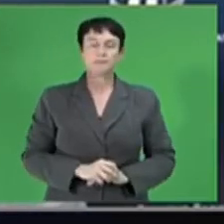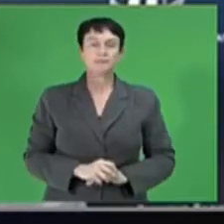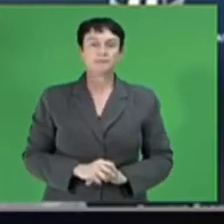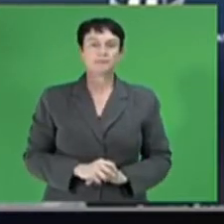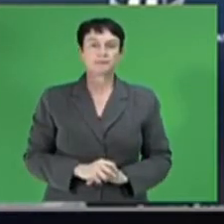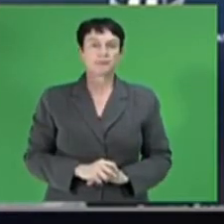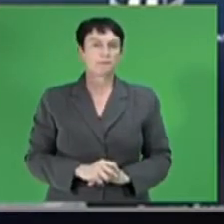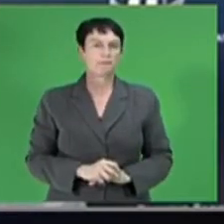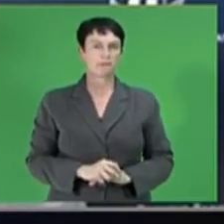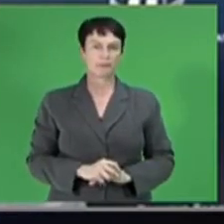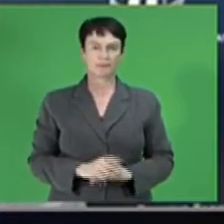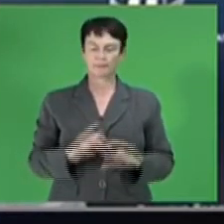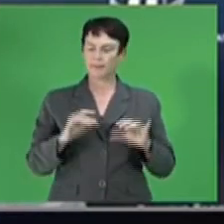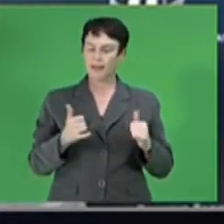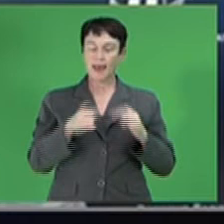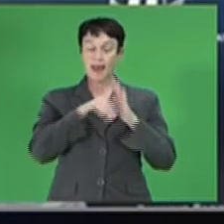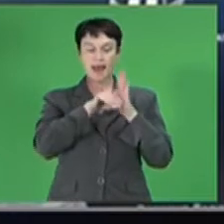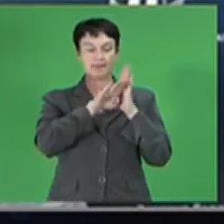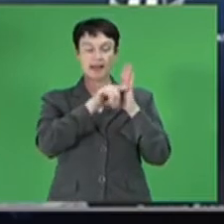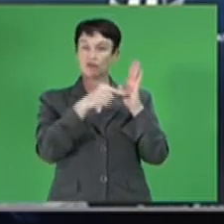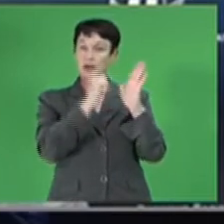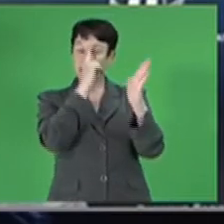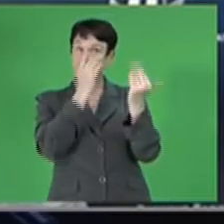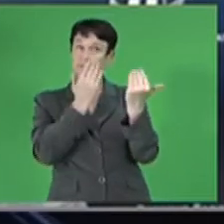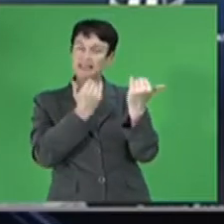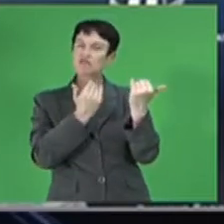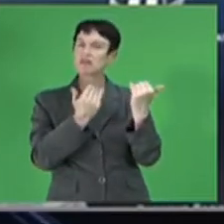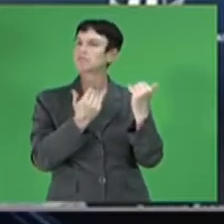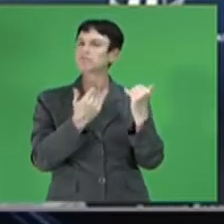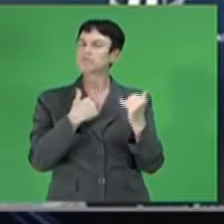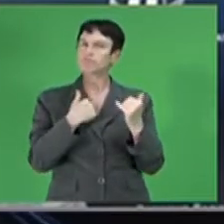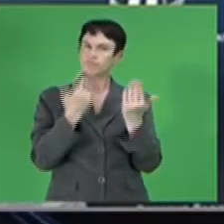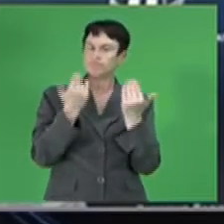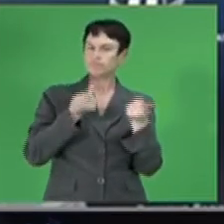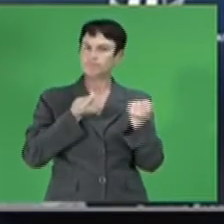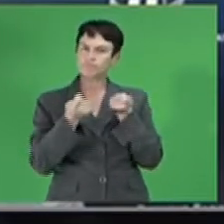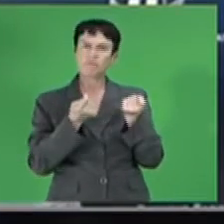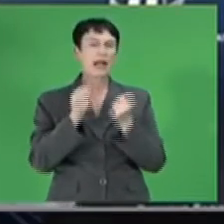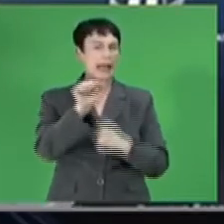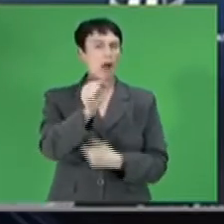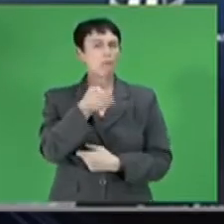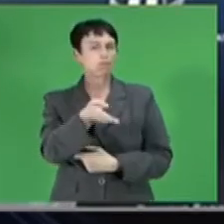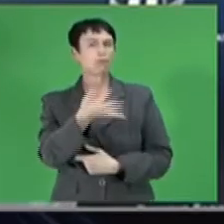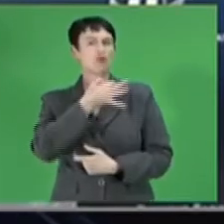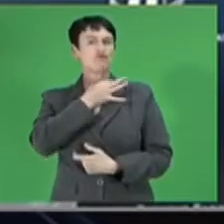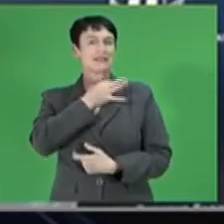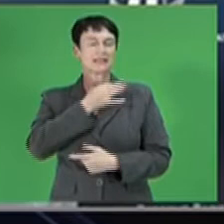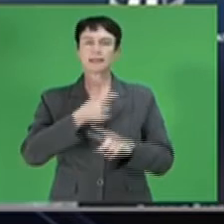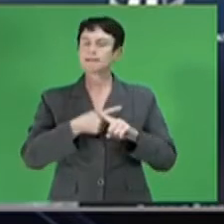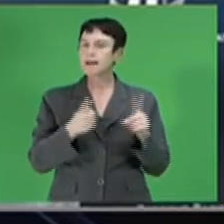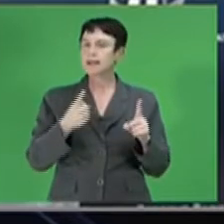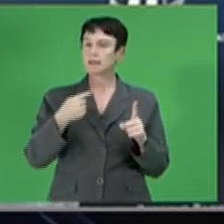largely unchanged inflation expectations and even with continued upside risks, the committee expects